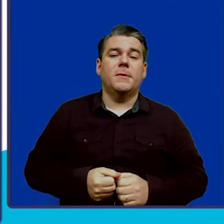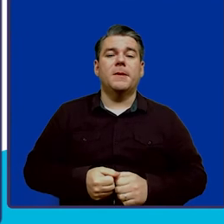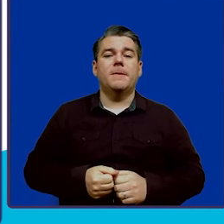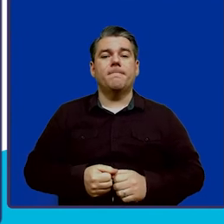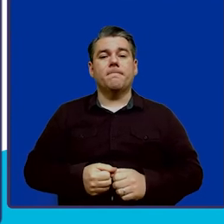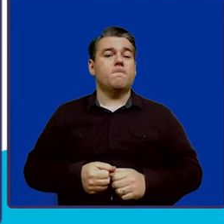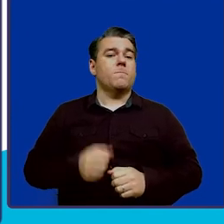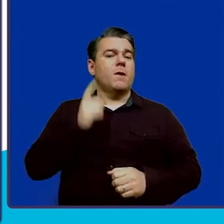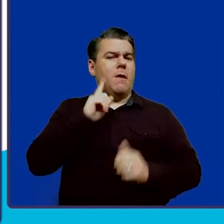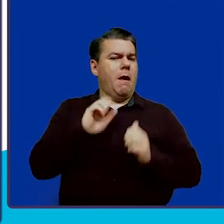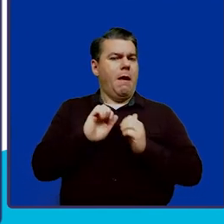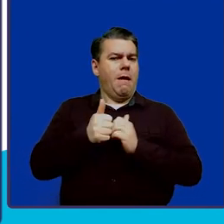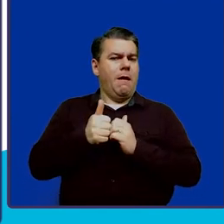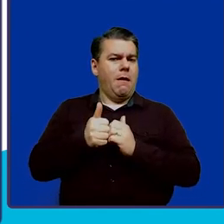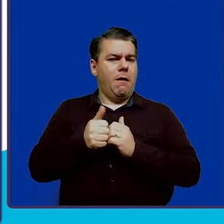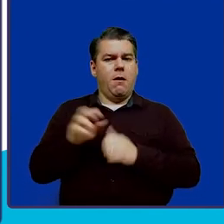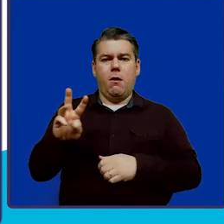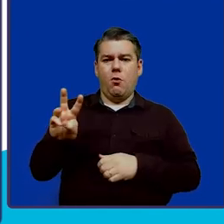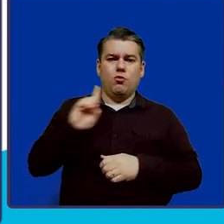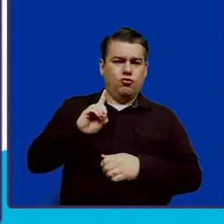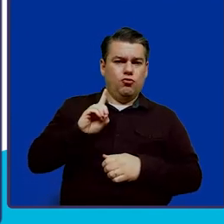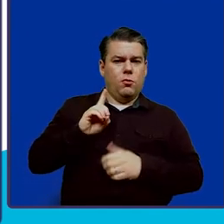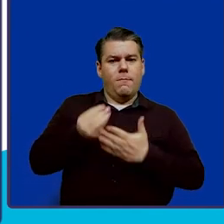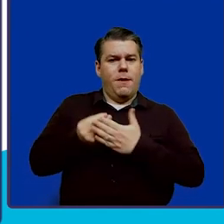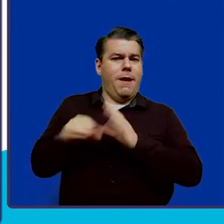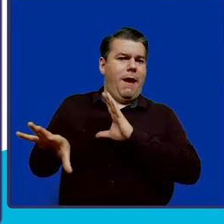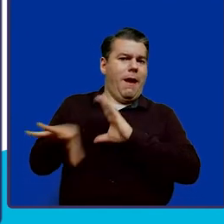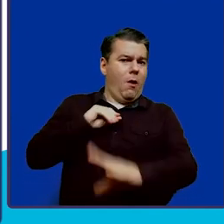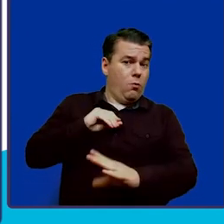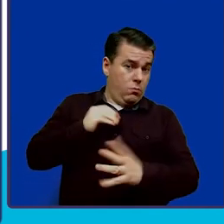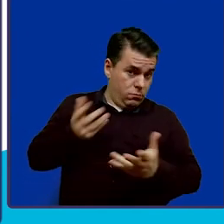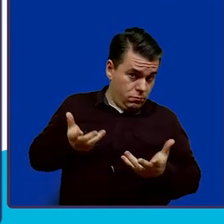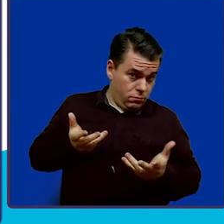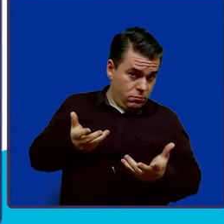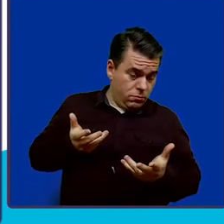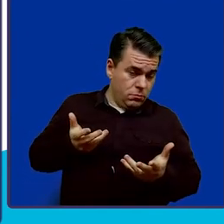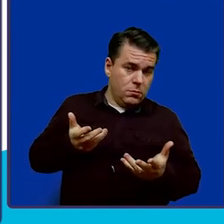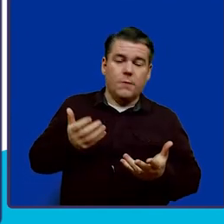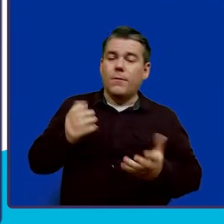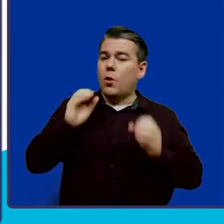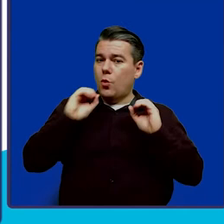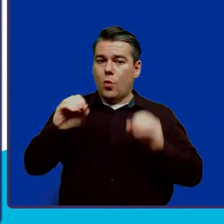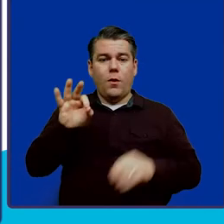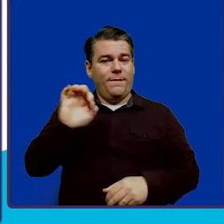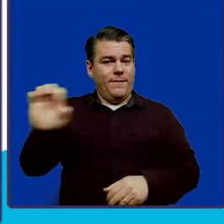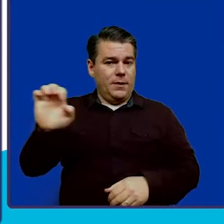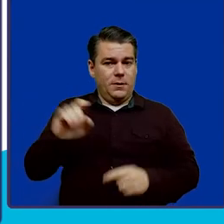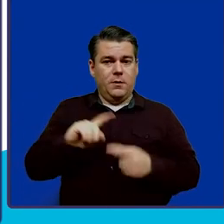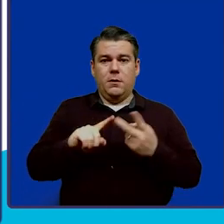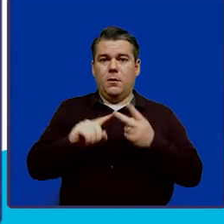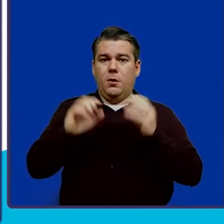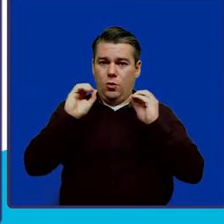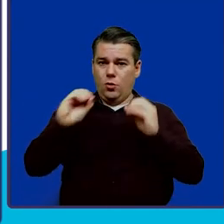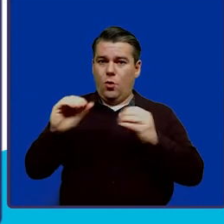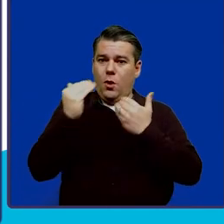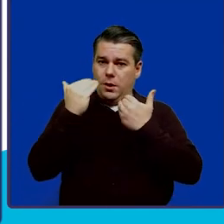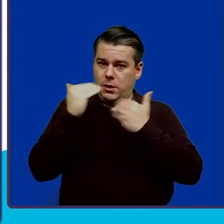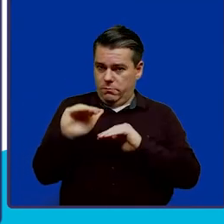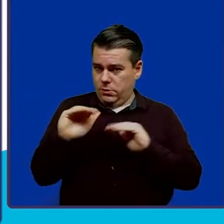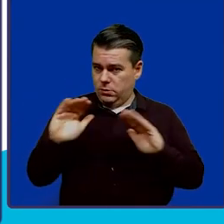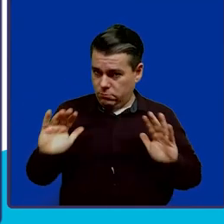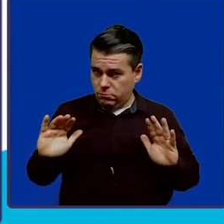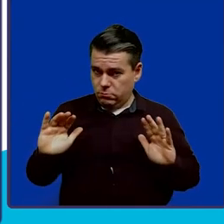As for ways to make a withdrawal and to get money out of your account, there are no fees and there is no limit set on making